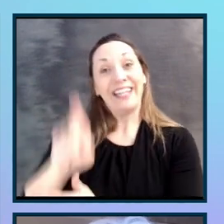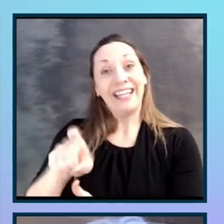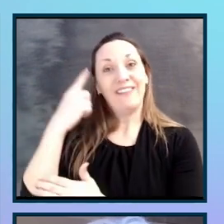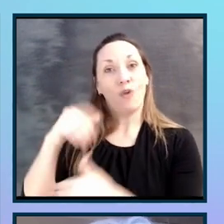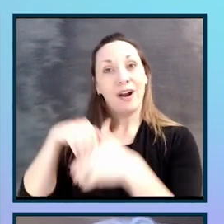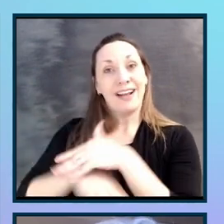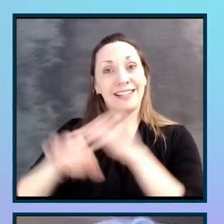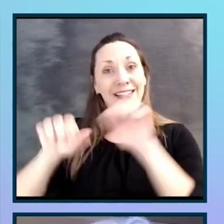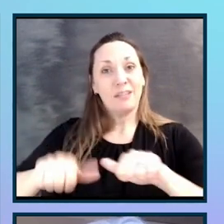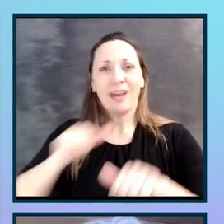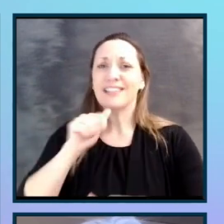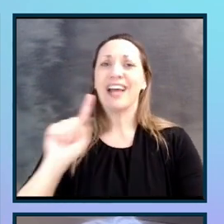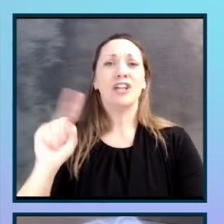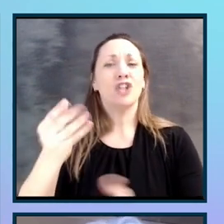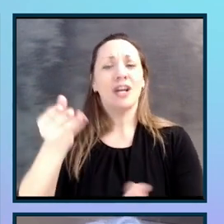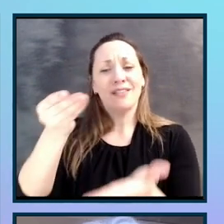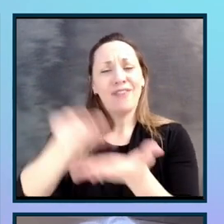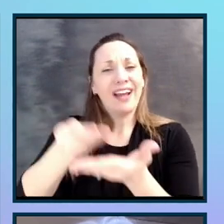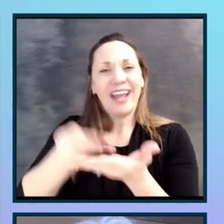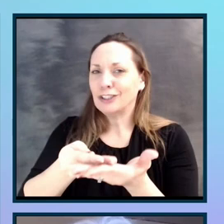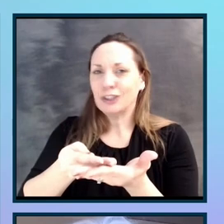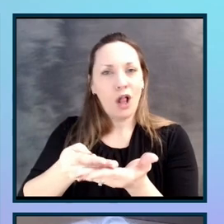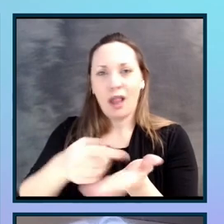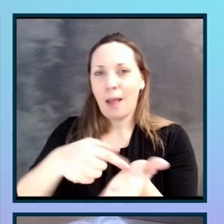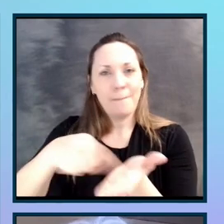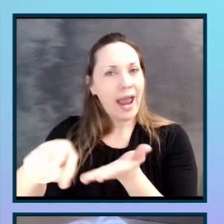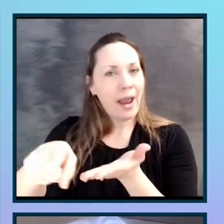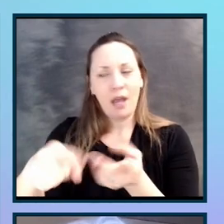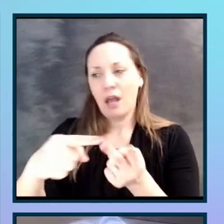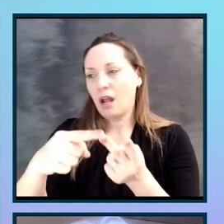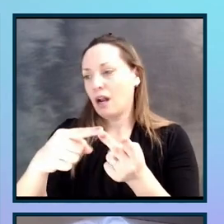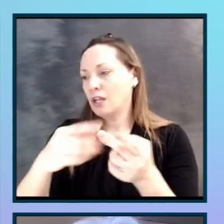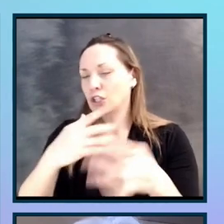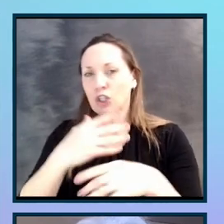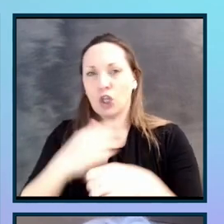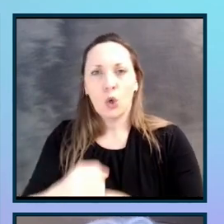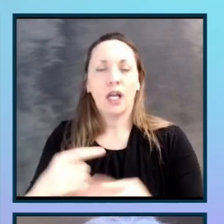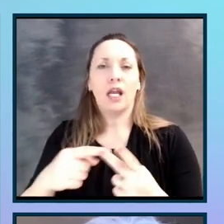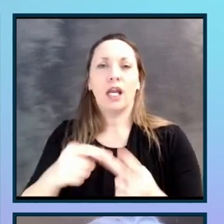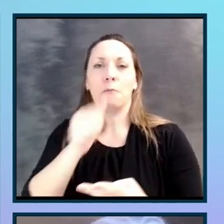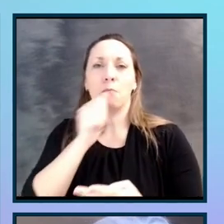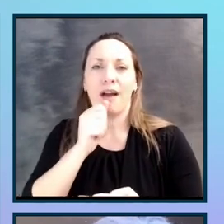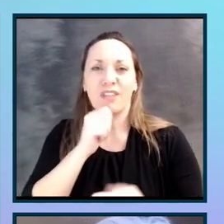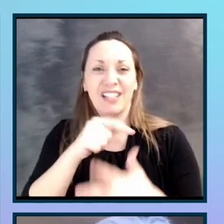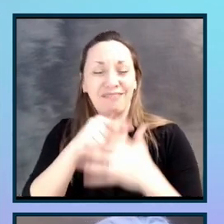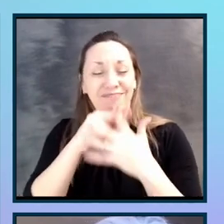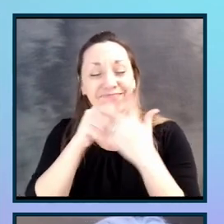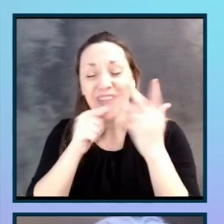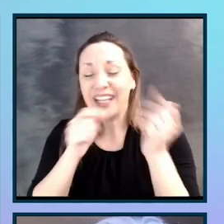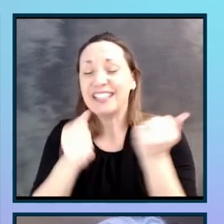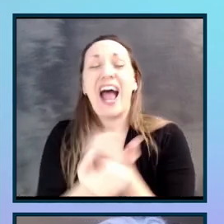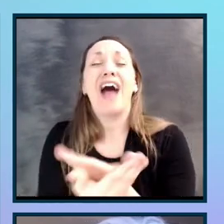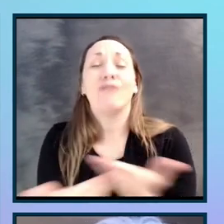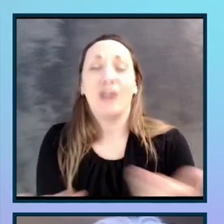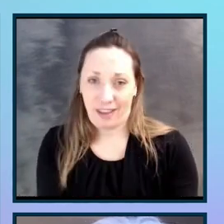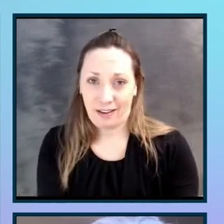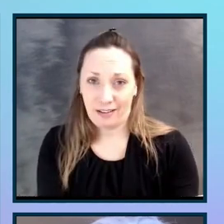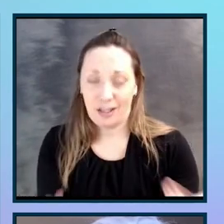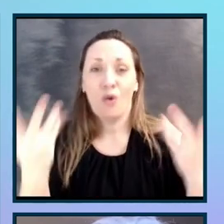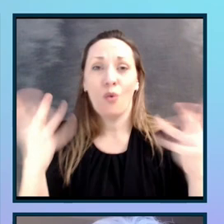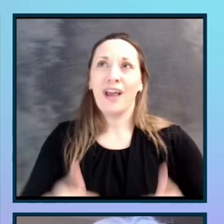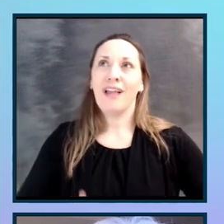not just financial payment, security, privacy. It's everything. We live in a digital world.